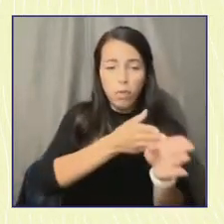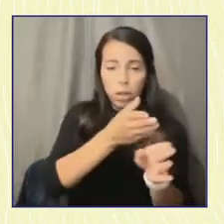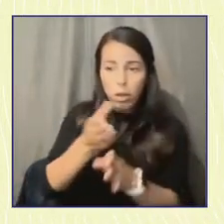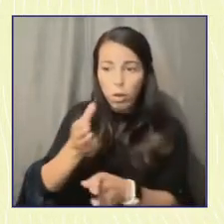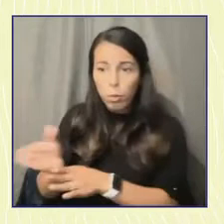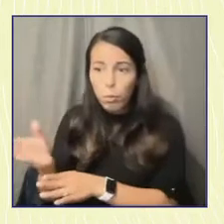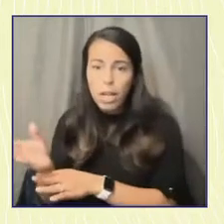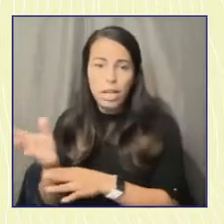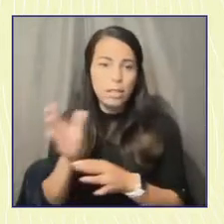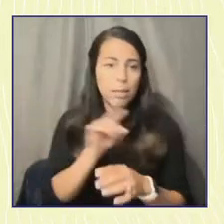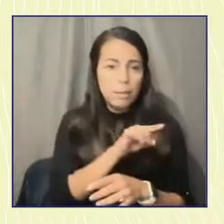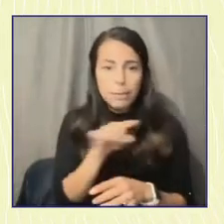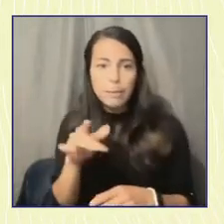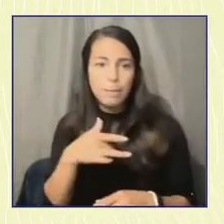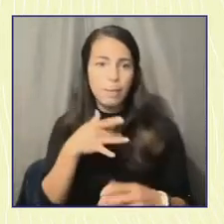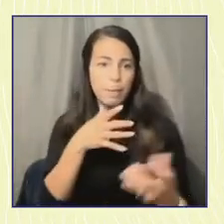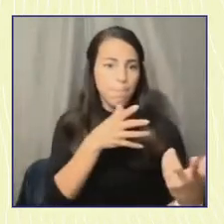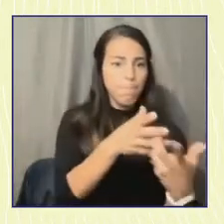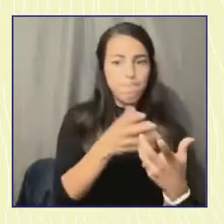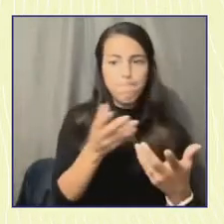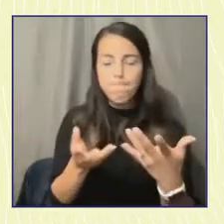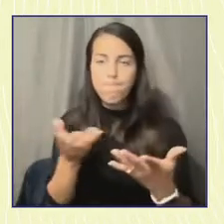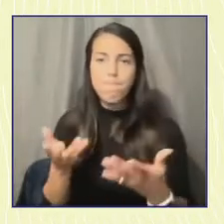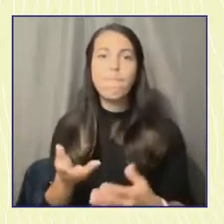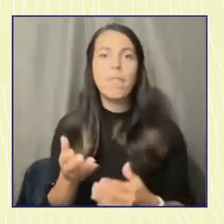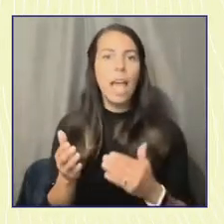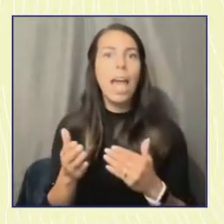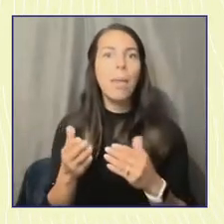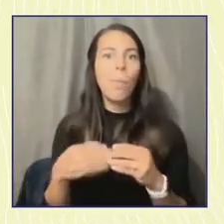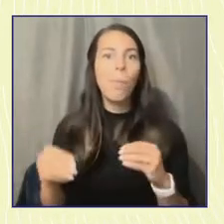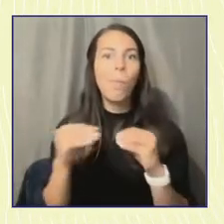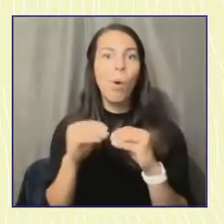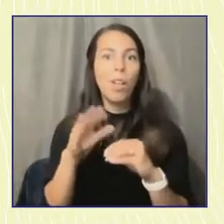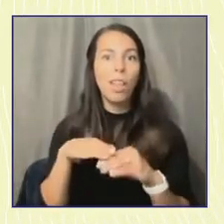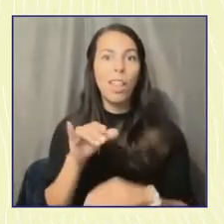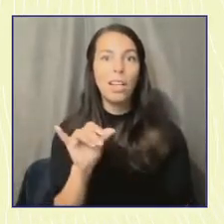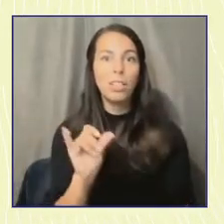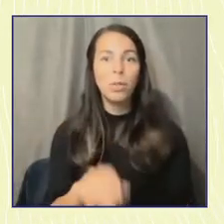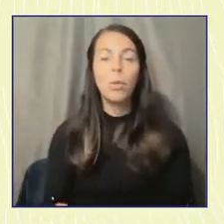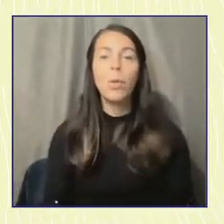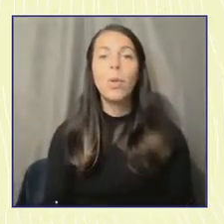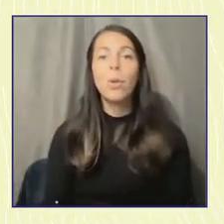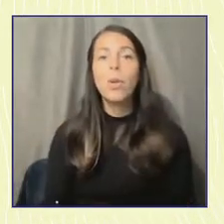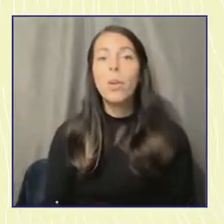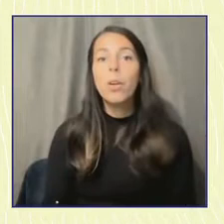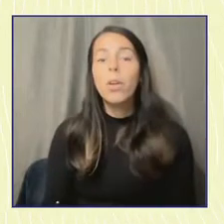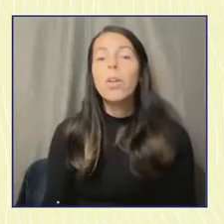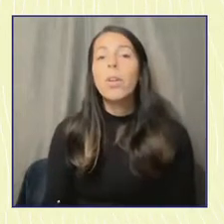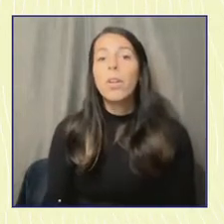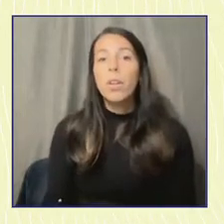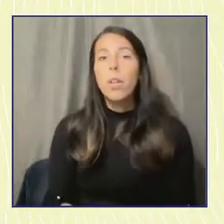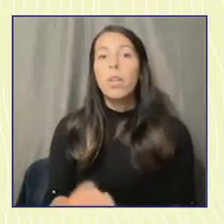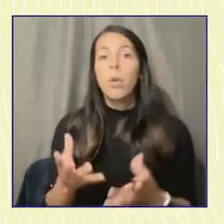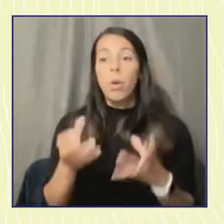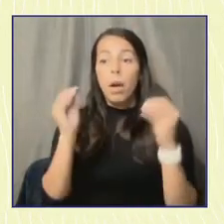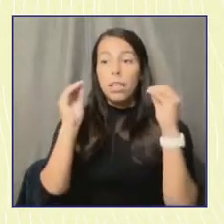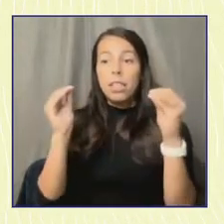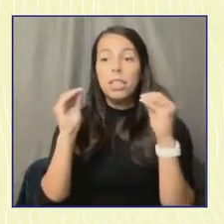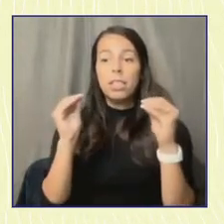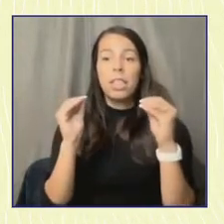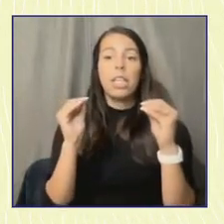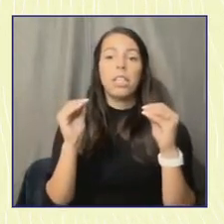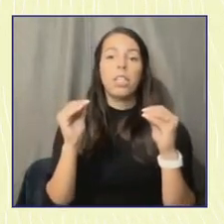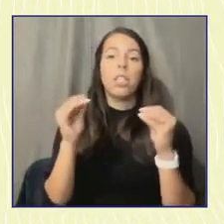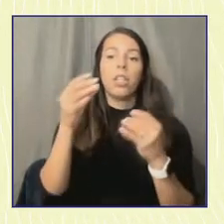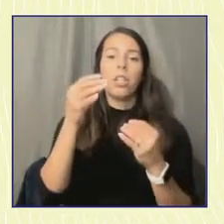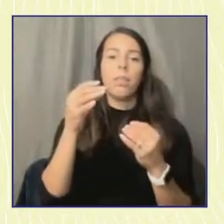Our seniors engage in a year-long capstone change the world course, in which they learn about social change movements, then design